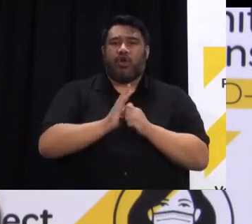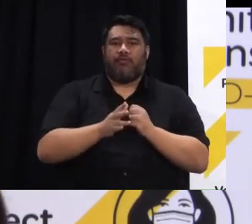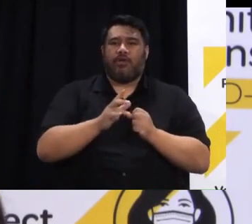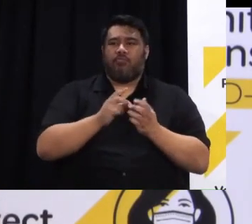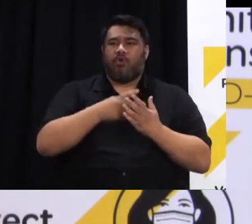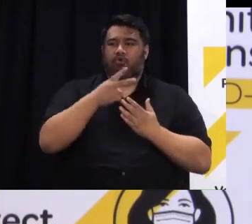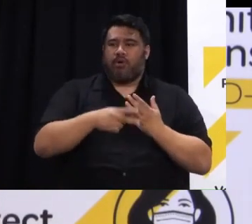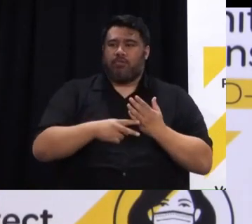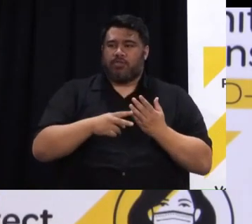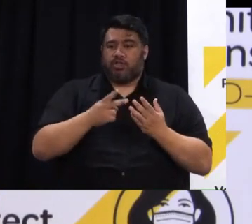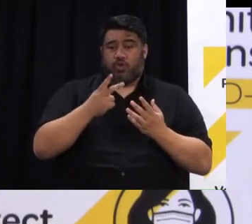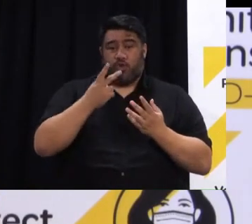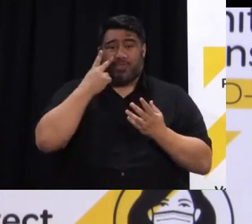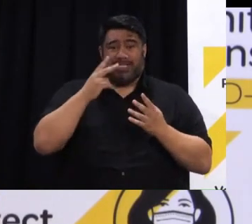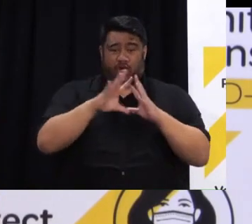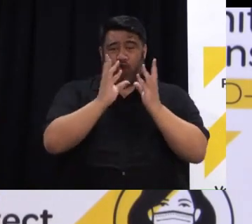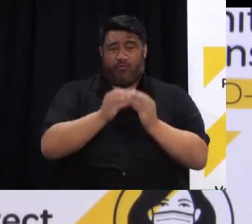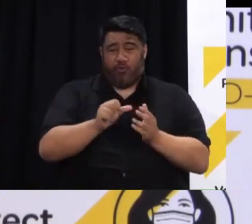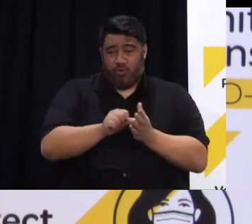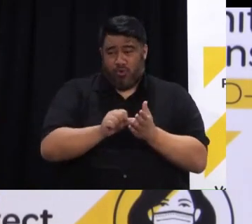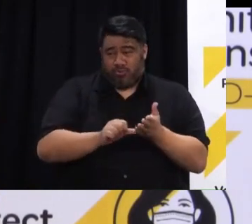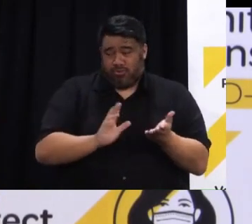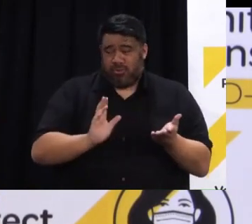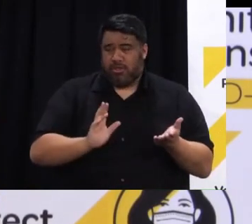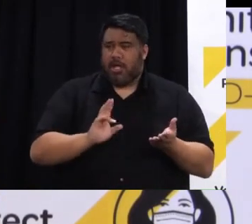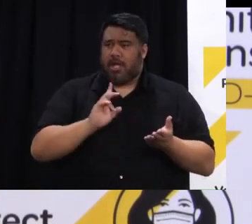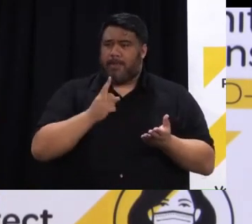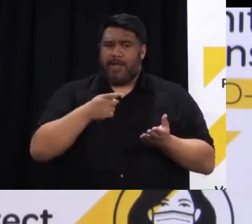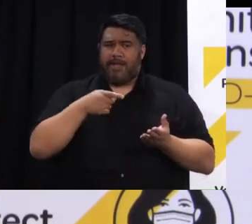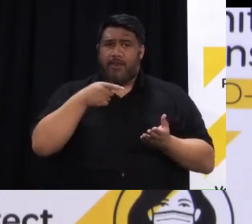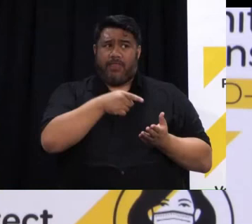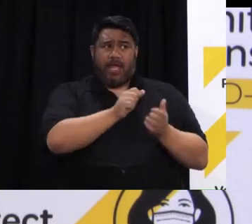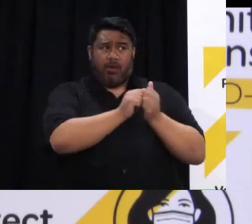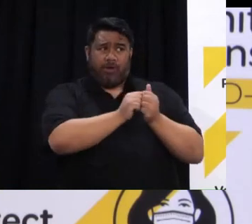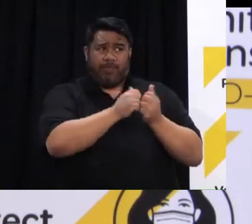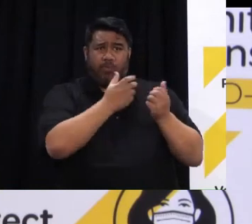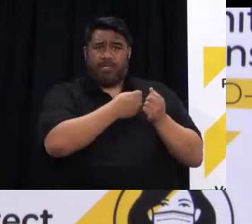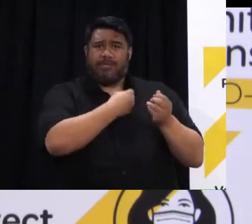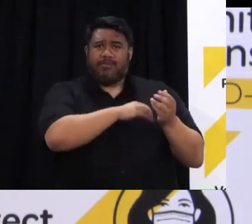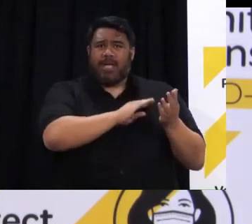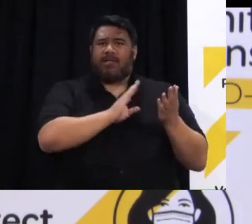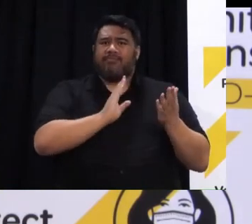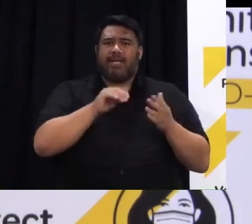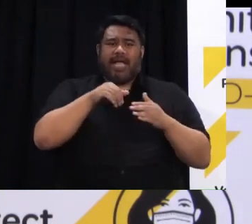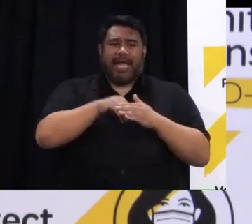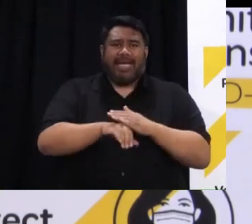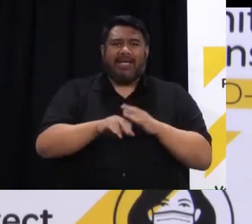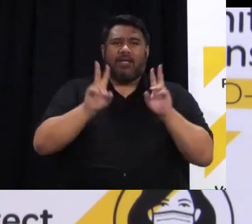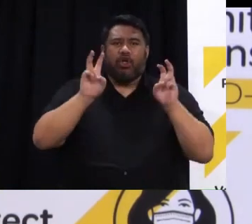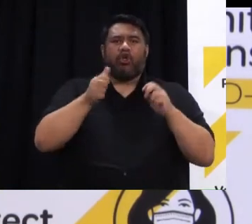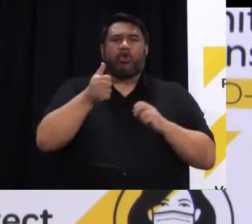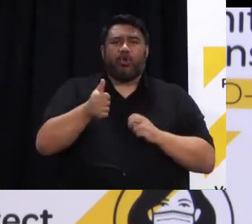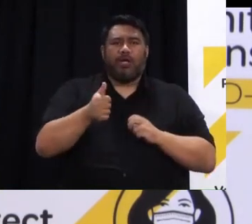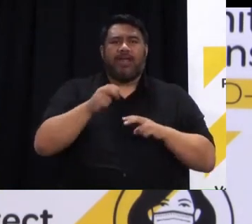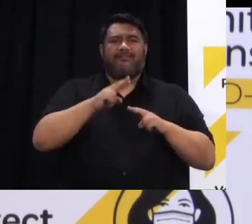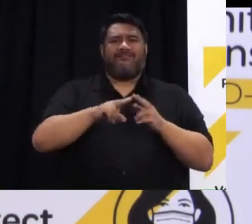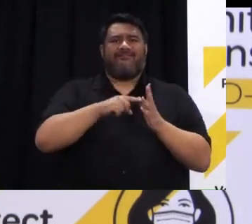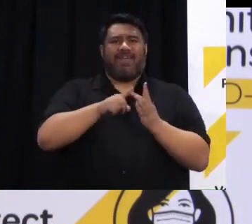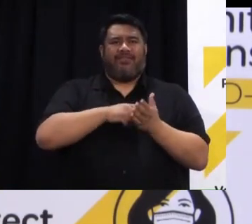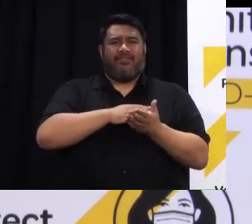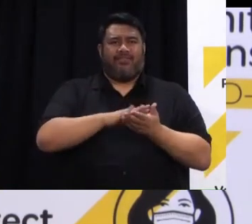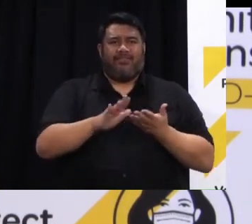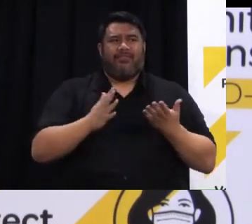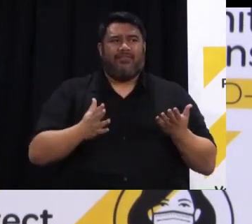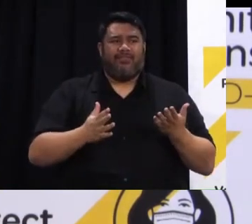but again this is this has really been a good you know I've seen nothing but goodwill and I've seen that represented